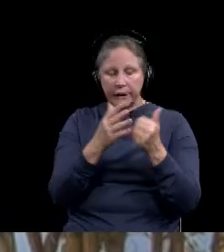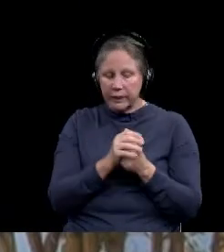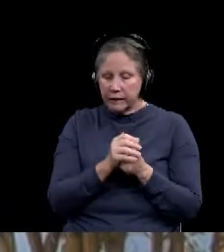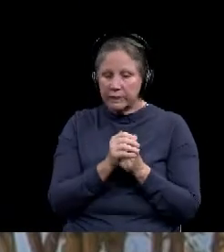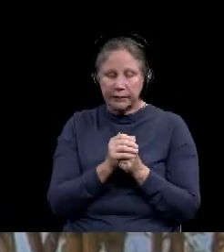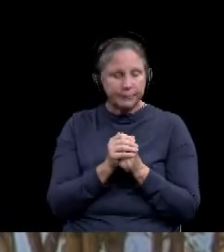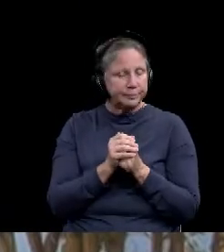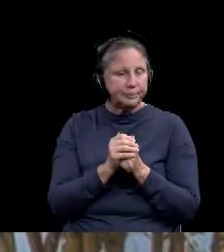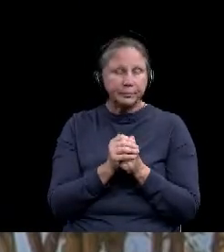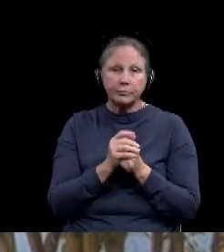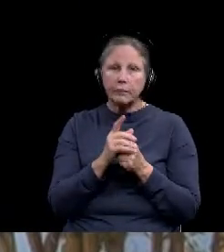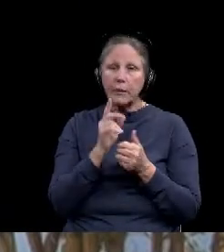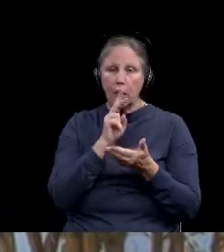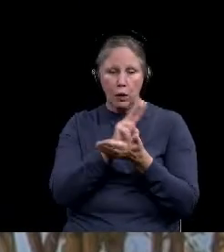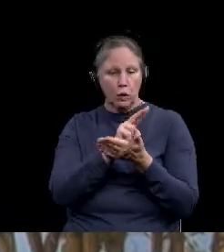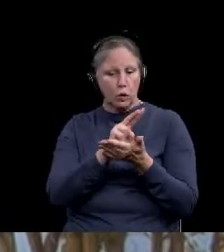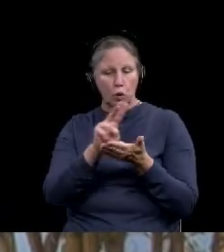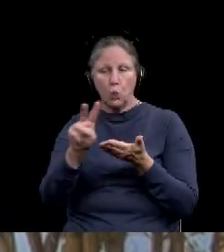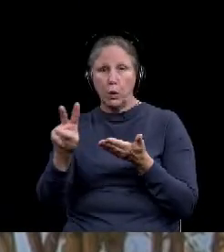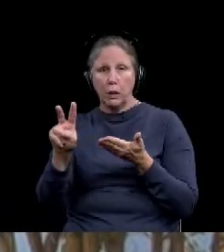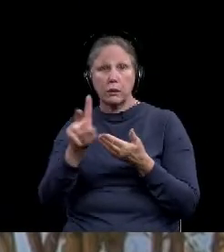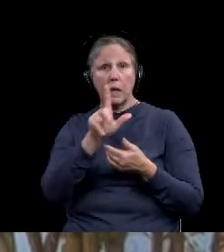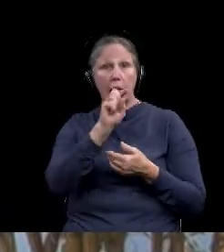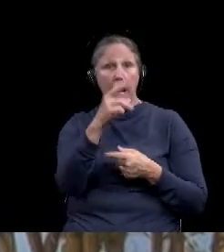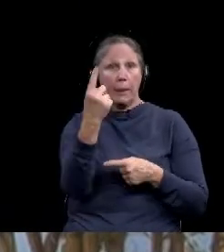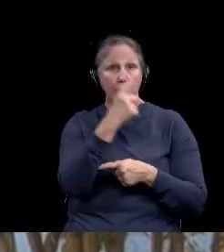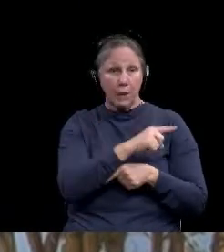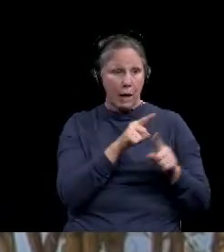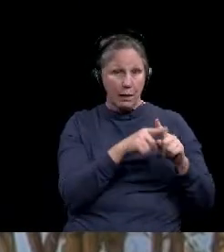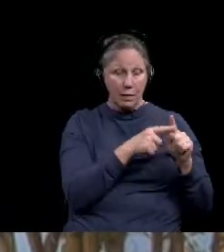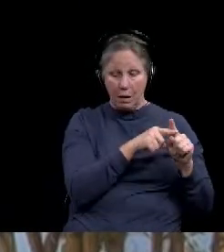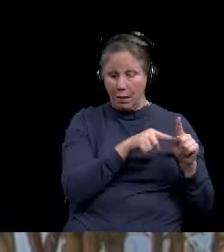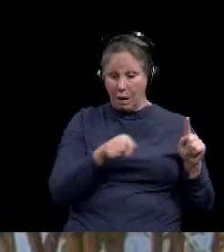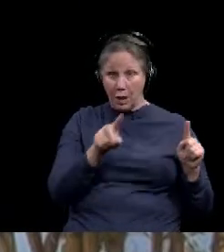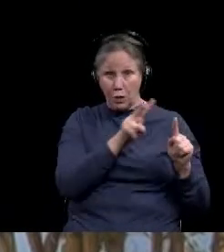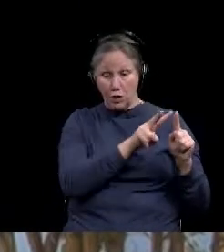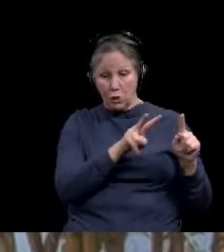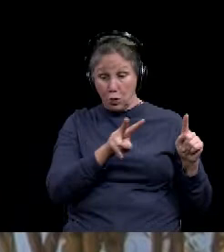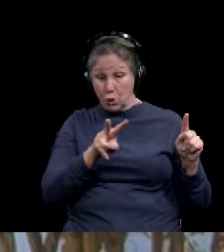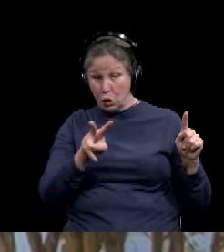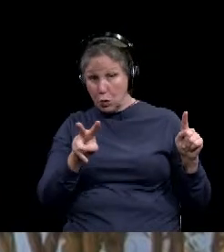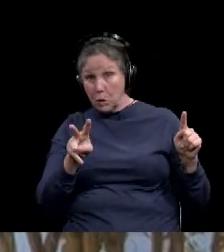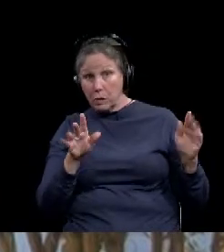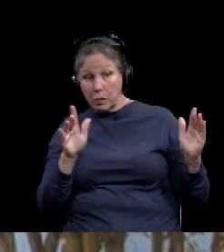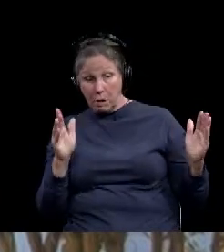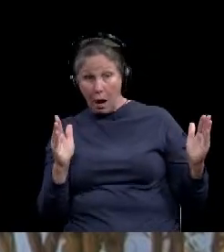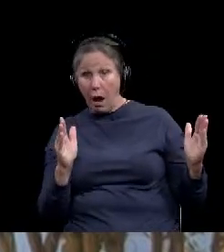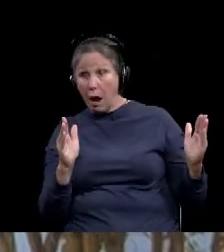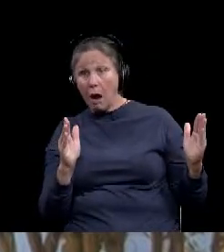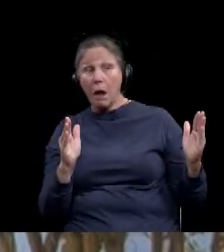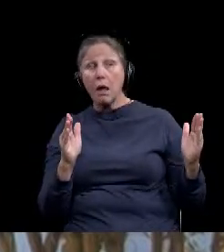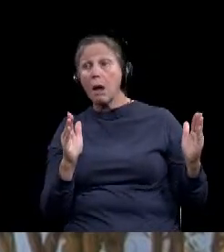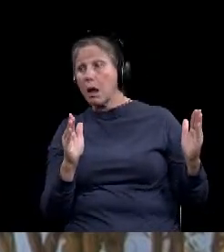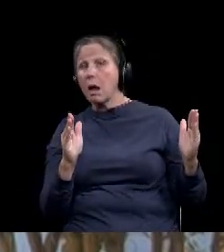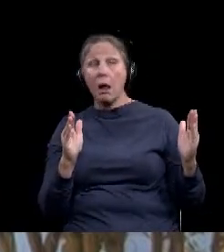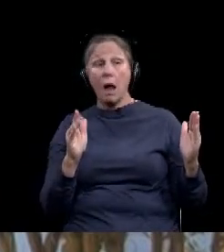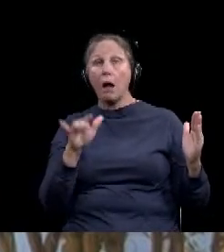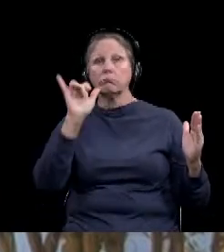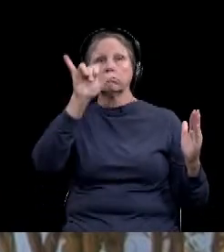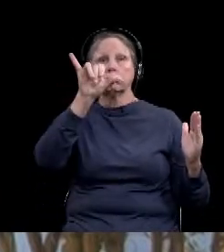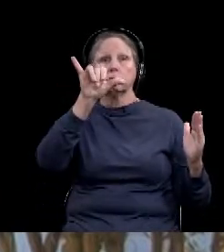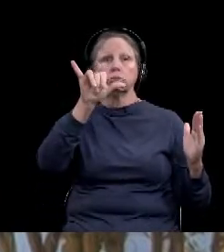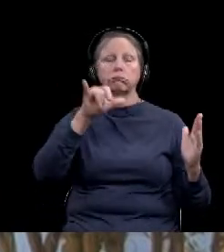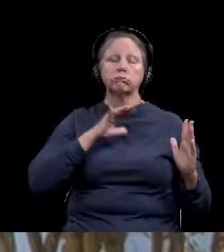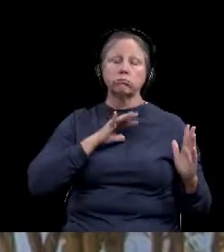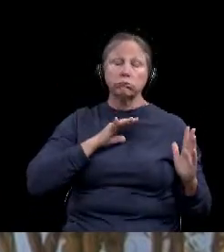through. It's been over two weeks now since the Labor Day weekend weekend. And it looks like we really did conduct ourselves in a way that